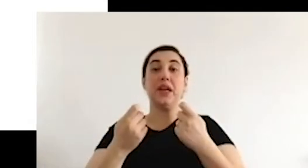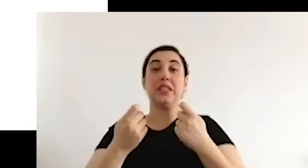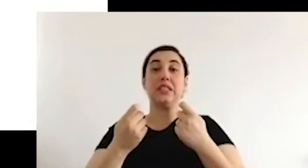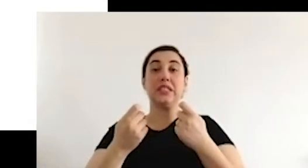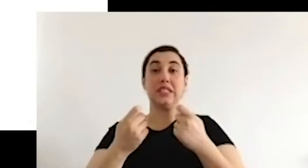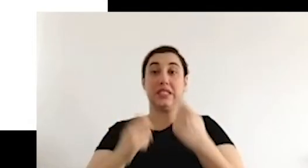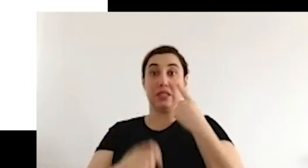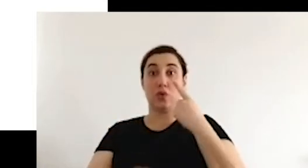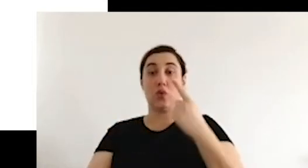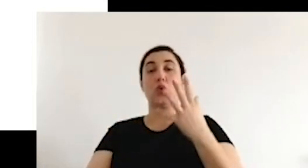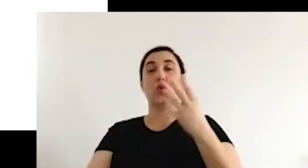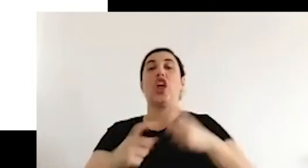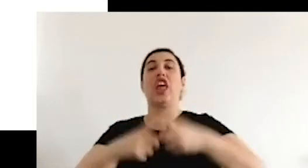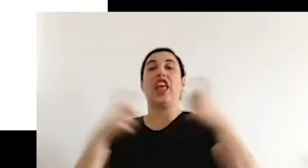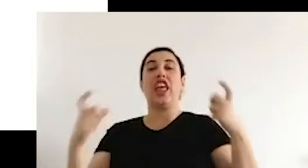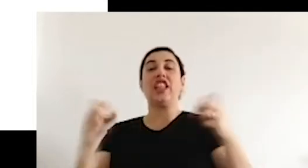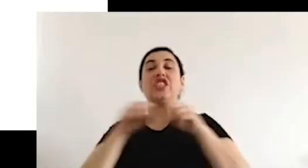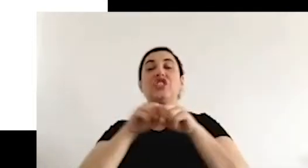own shortcomings.